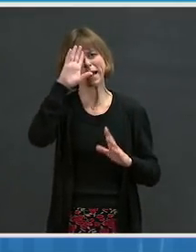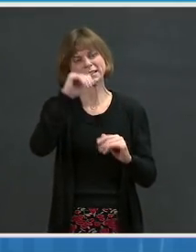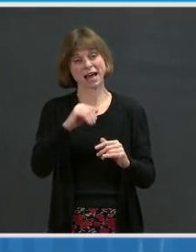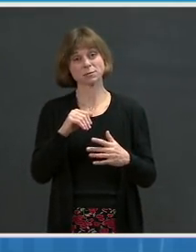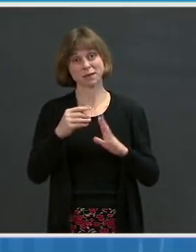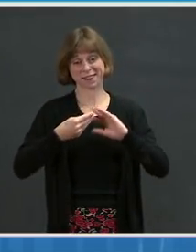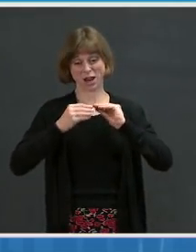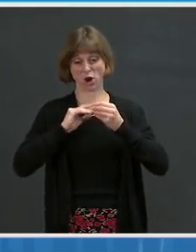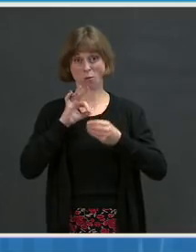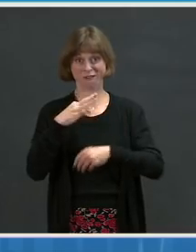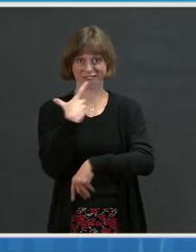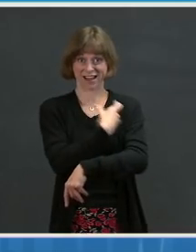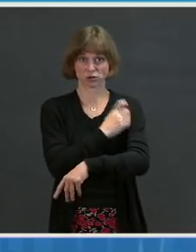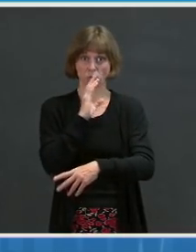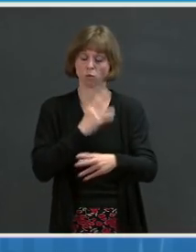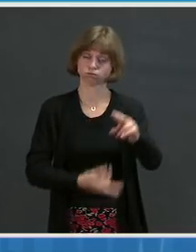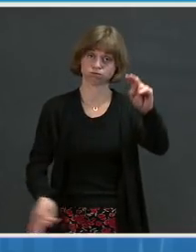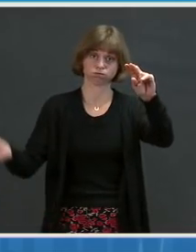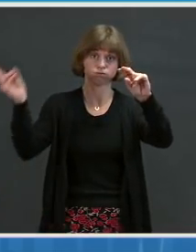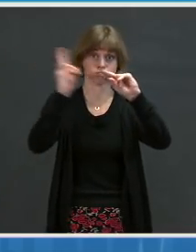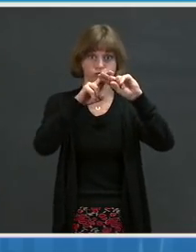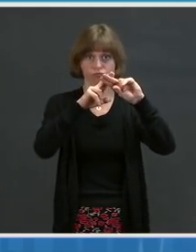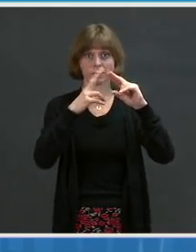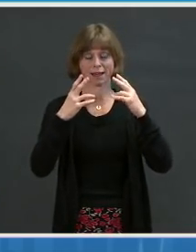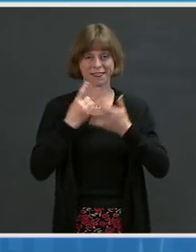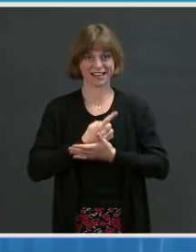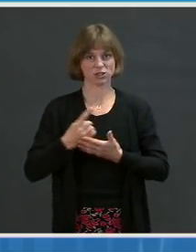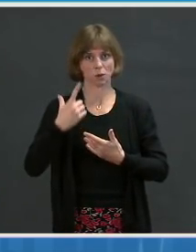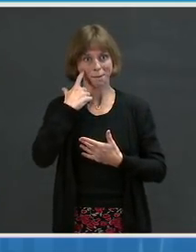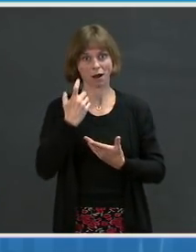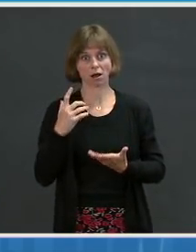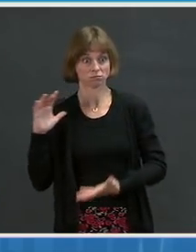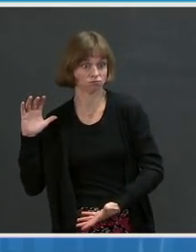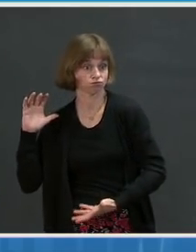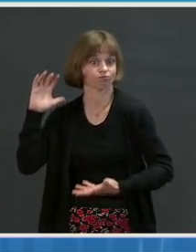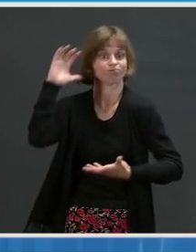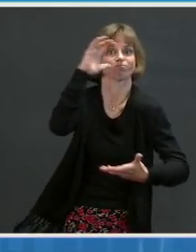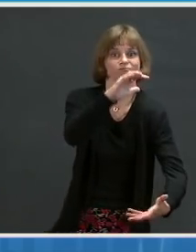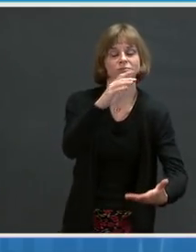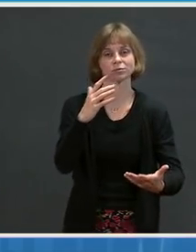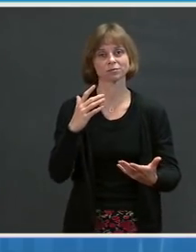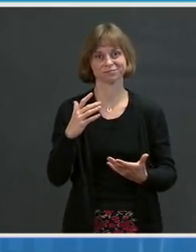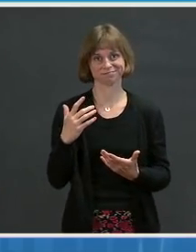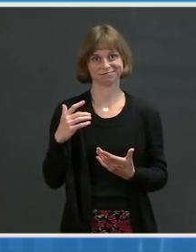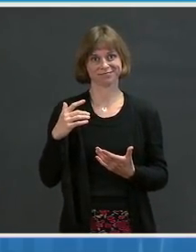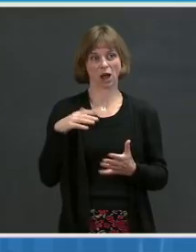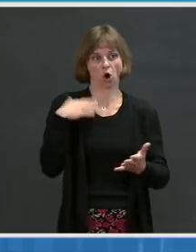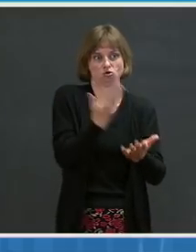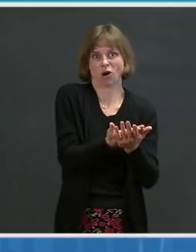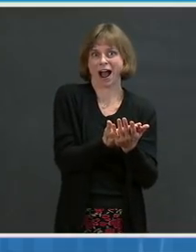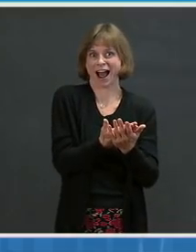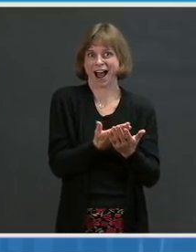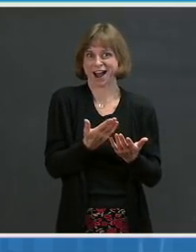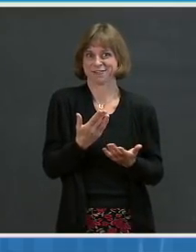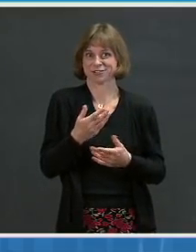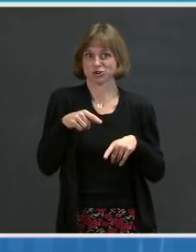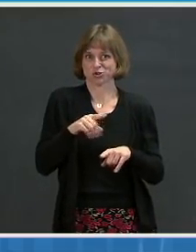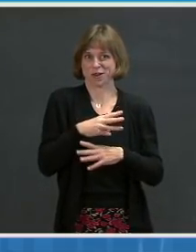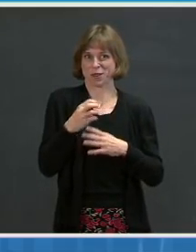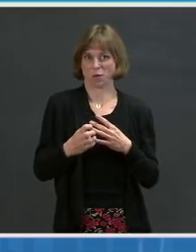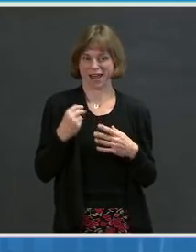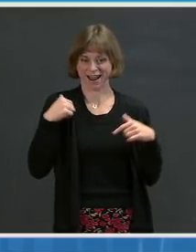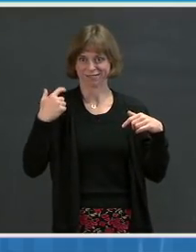this week, given that all that supply did arrive over the weekend and on Monday, and that we've increased